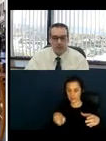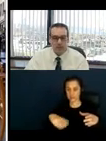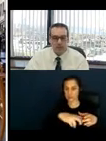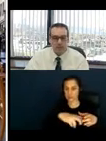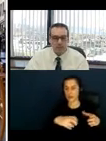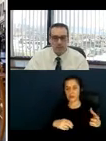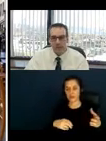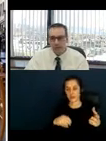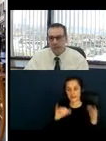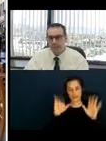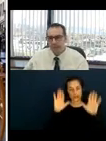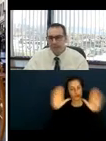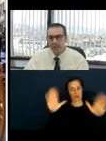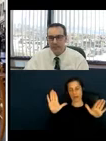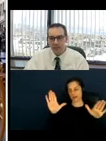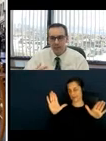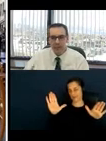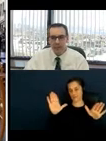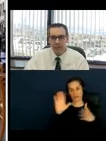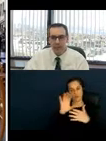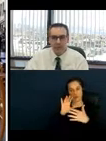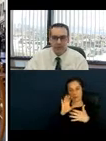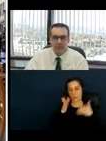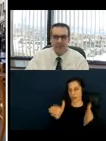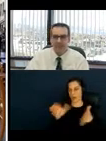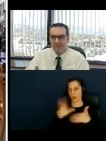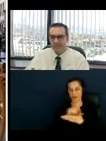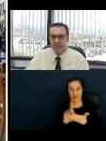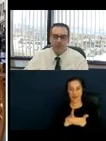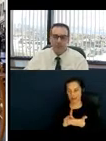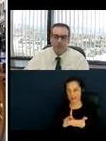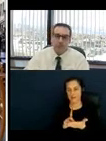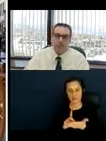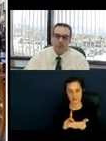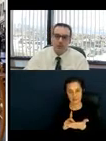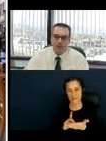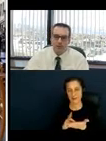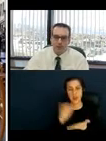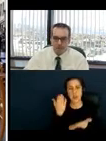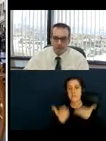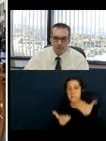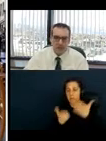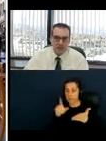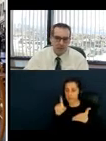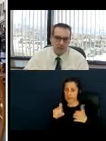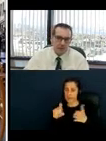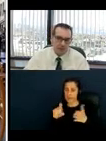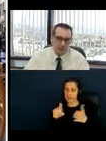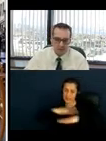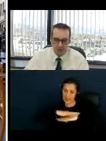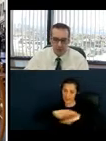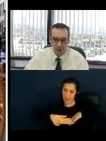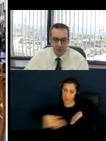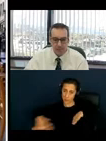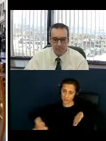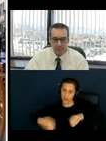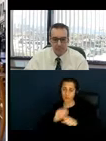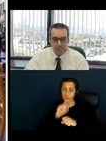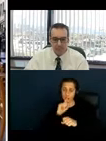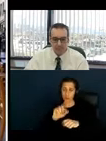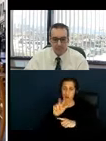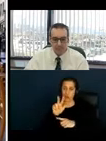choice. Again, they may need to locate or relocate the tables there to ensure there is a 36-inch path of travel onto the parklet.